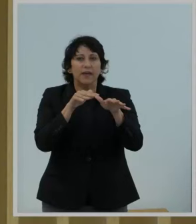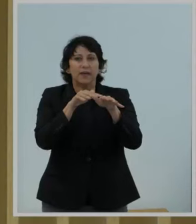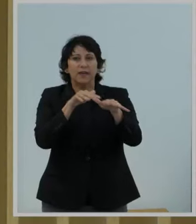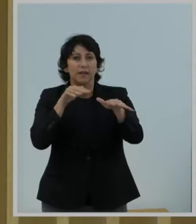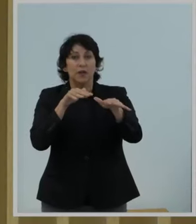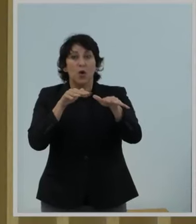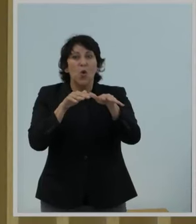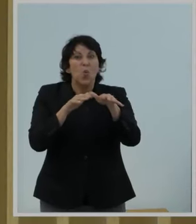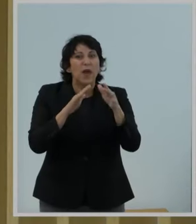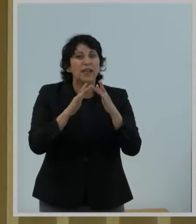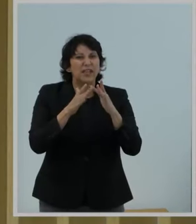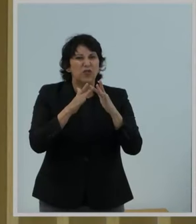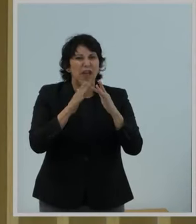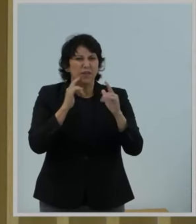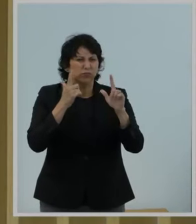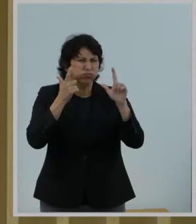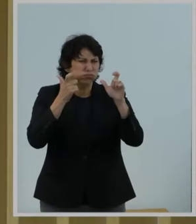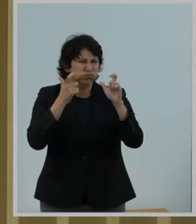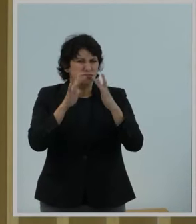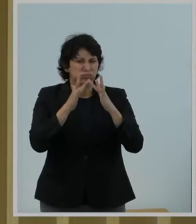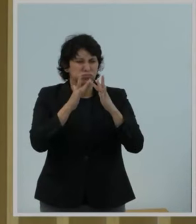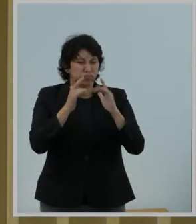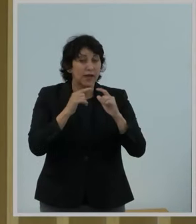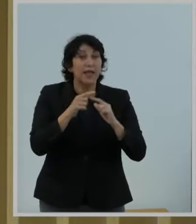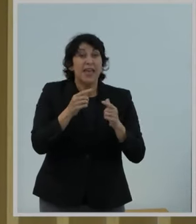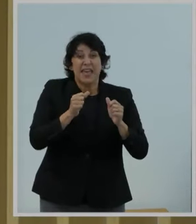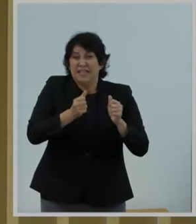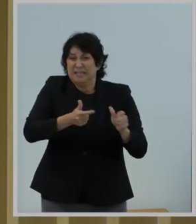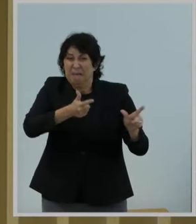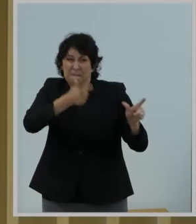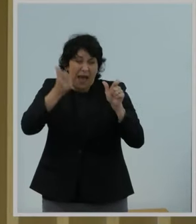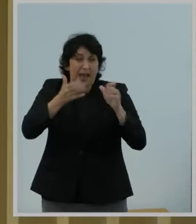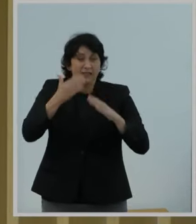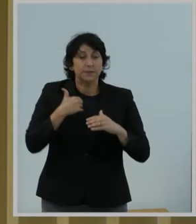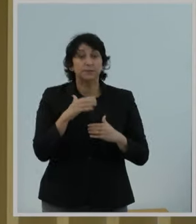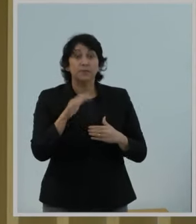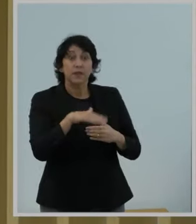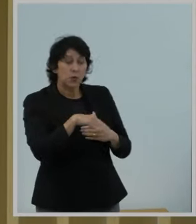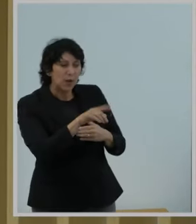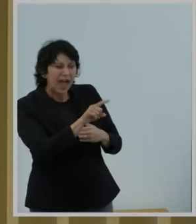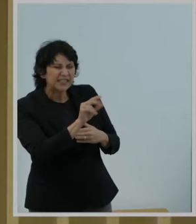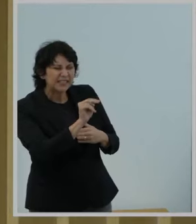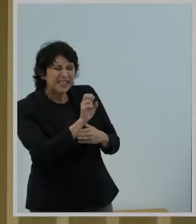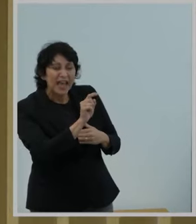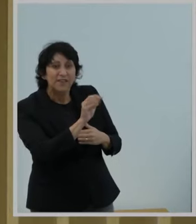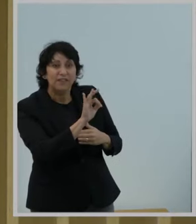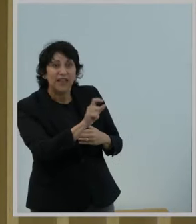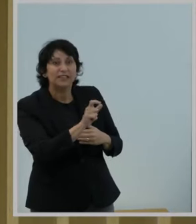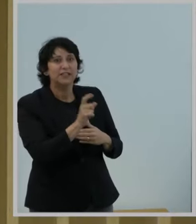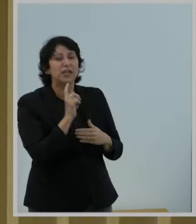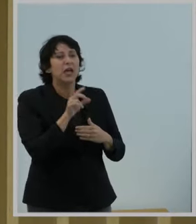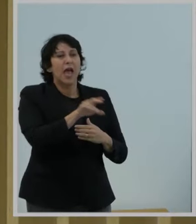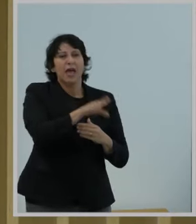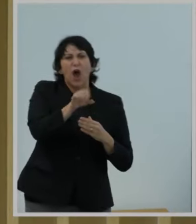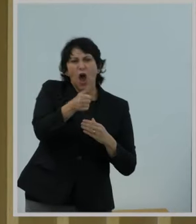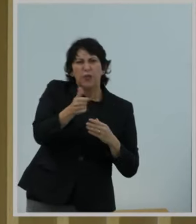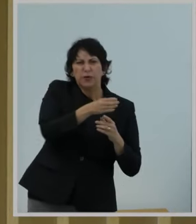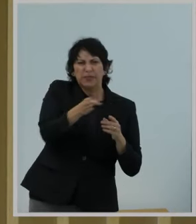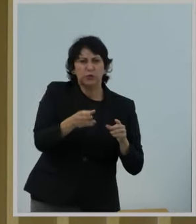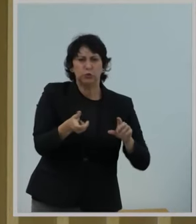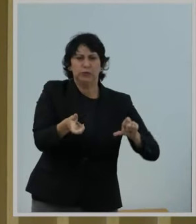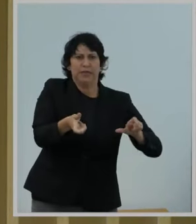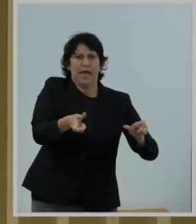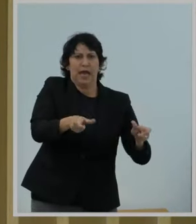EU officials asked Netflix and other streamers to down-res to ration out their